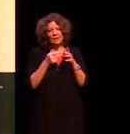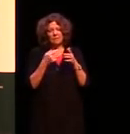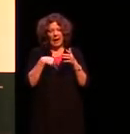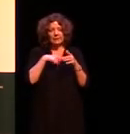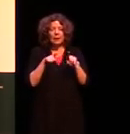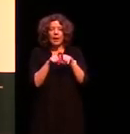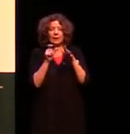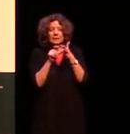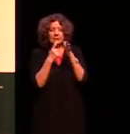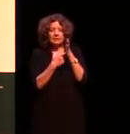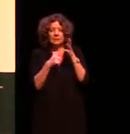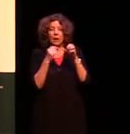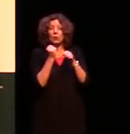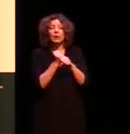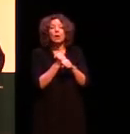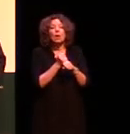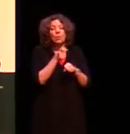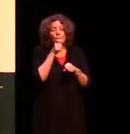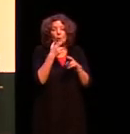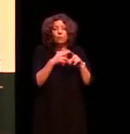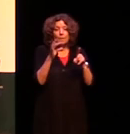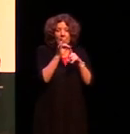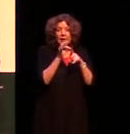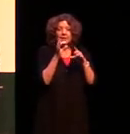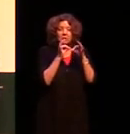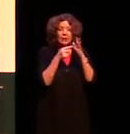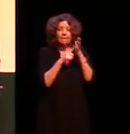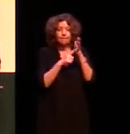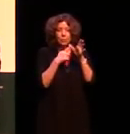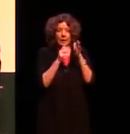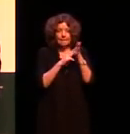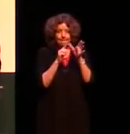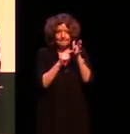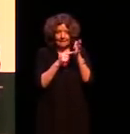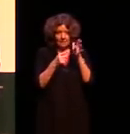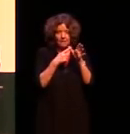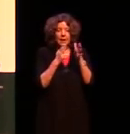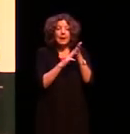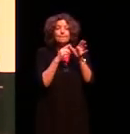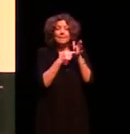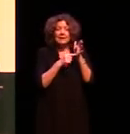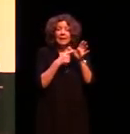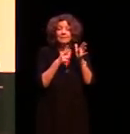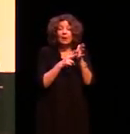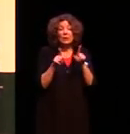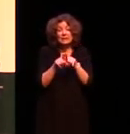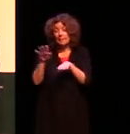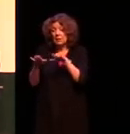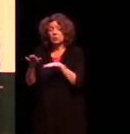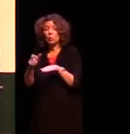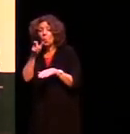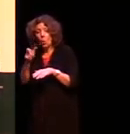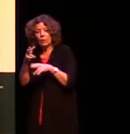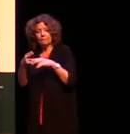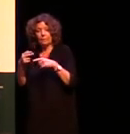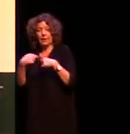the word for paramata is buramata and the word mata is very similar to a word that we have to replace